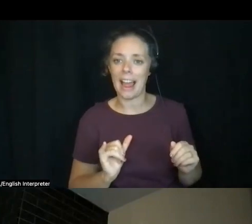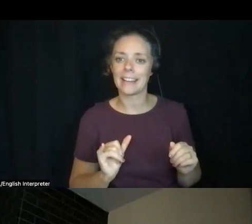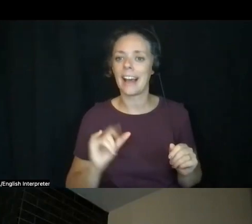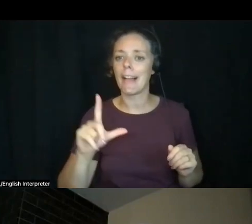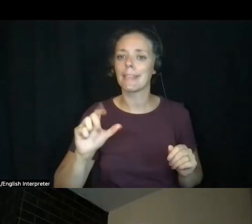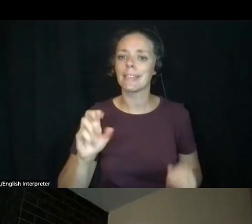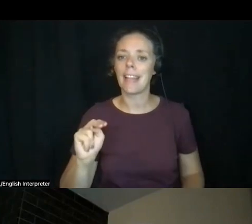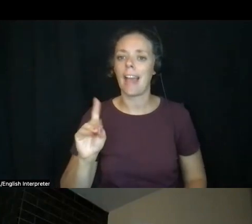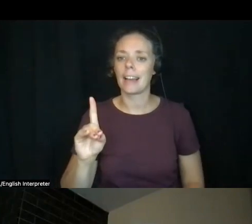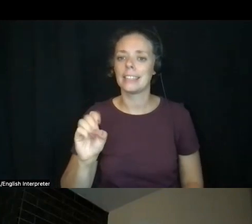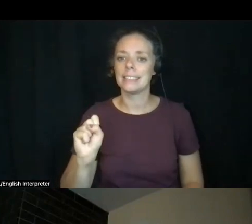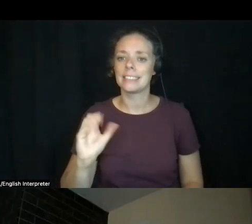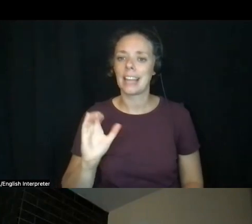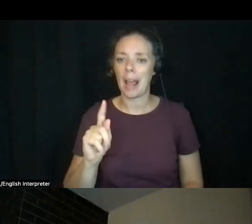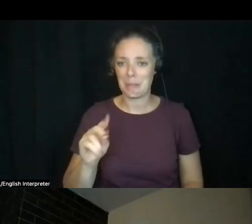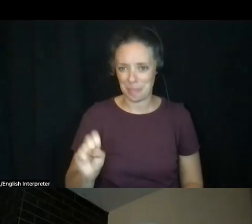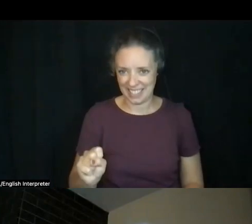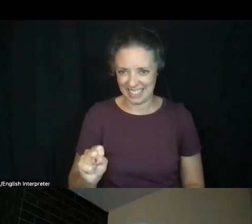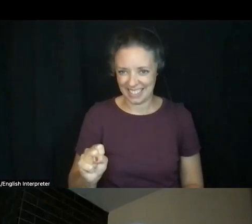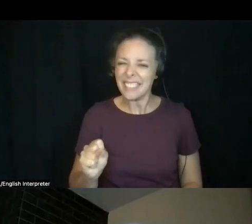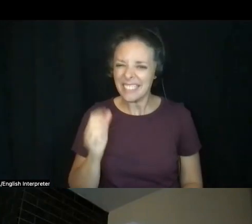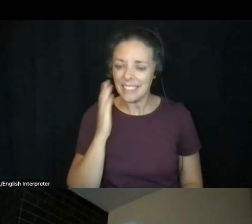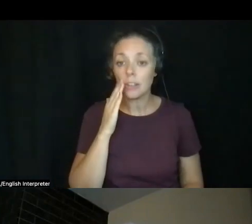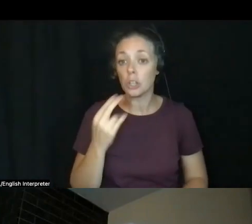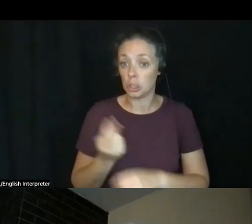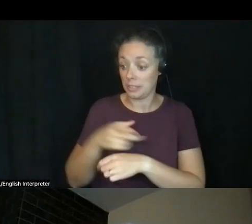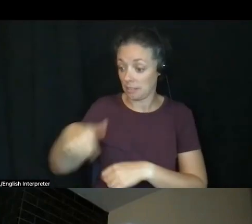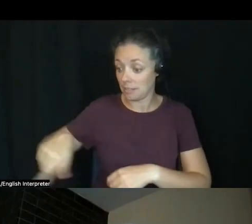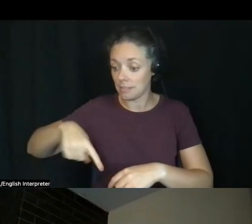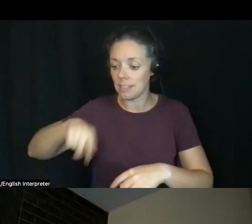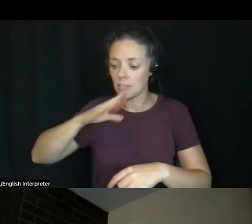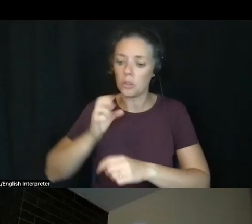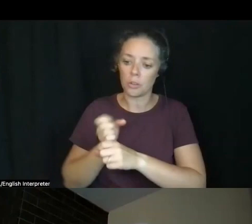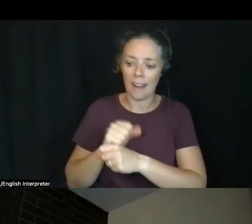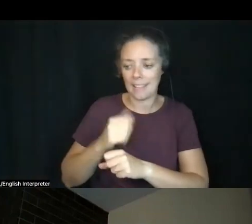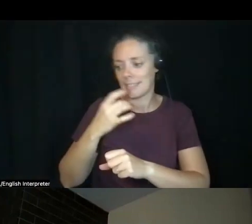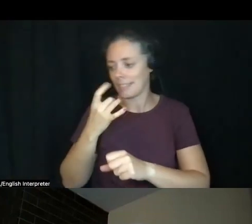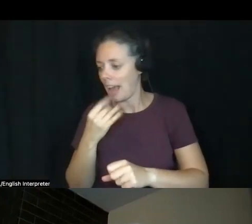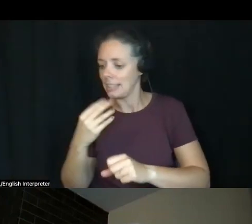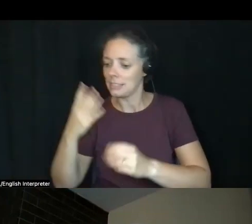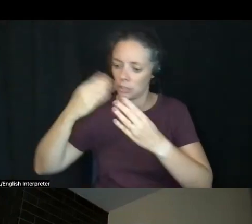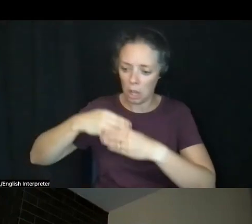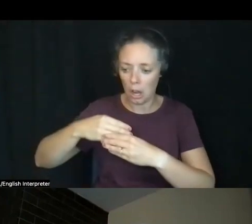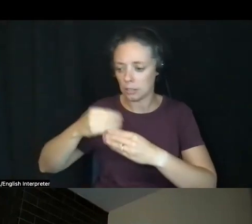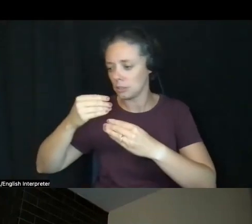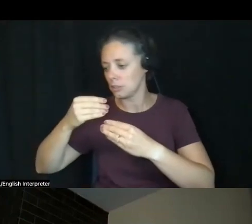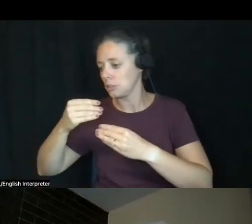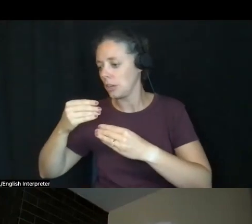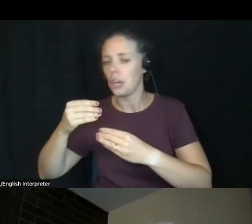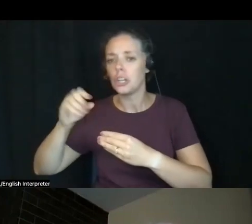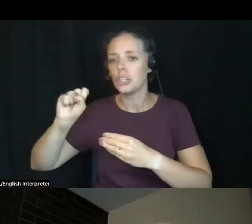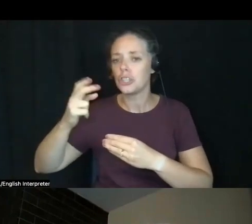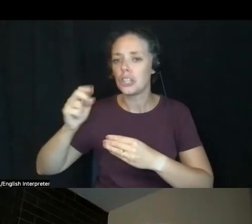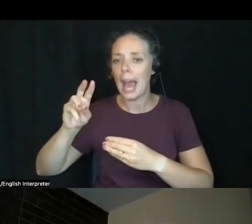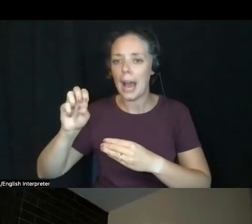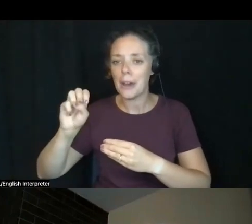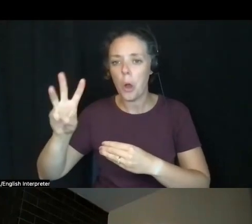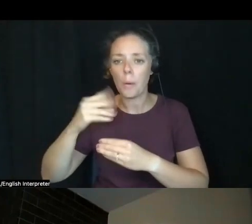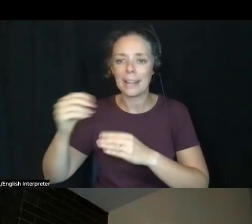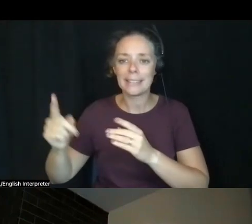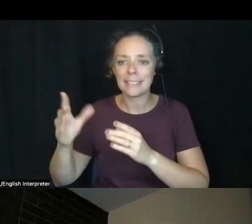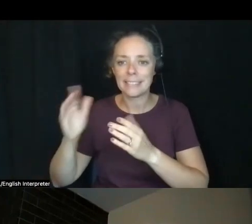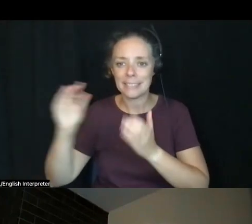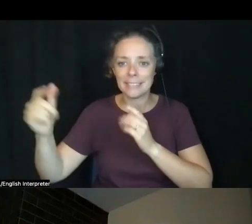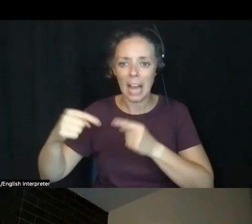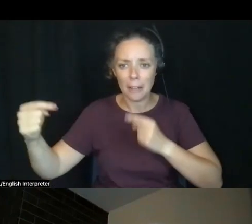So just using those to create the lights and the darks and the patterns and the shadows and the contrasts and all of those elements